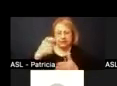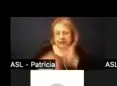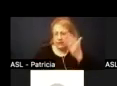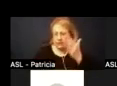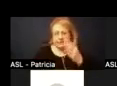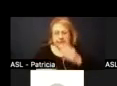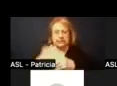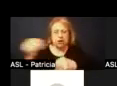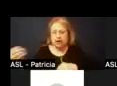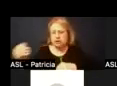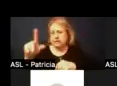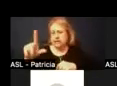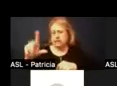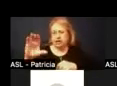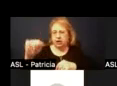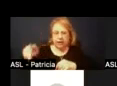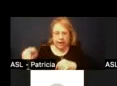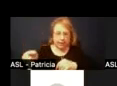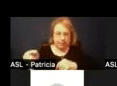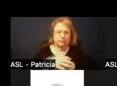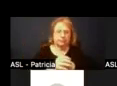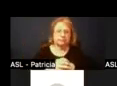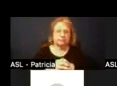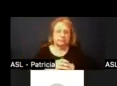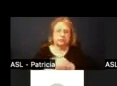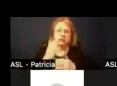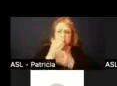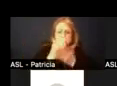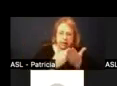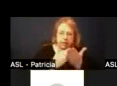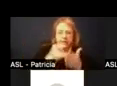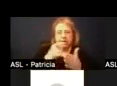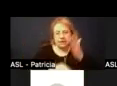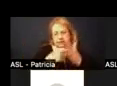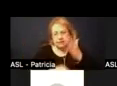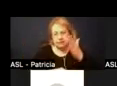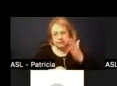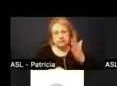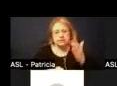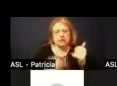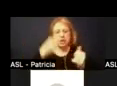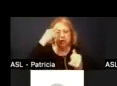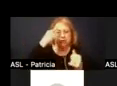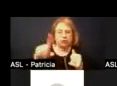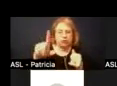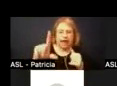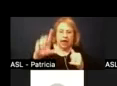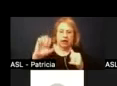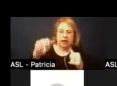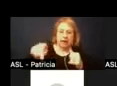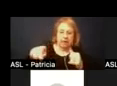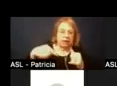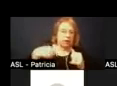quick summary for you aligned by goal area and those um those reconciled so the overall expanded amount again we've not